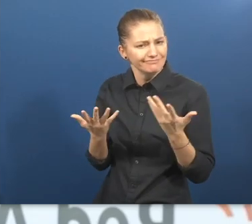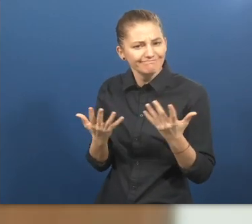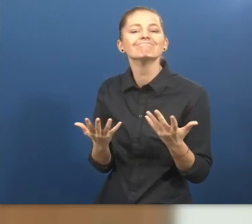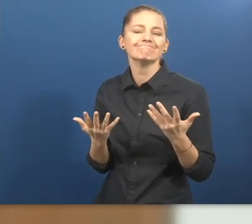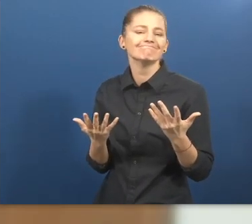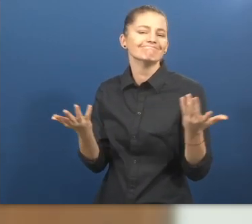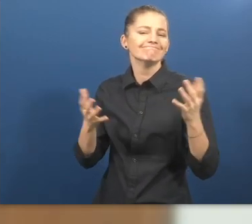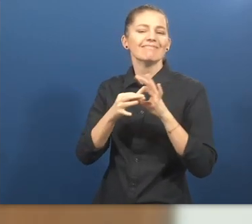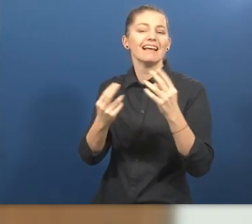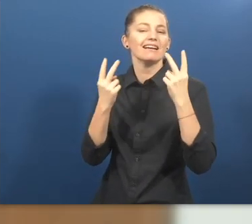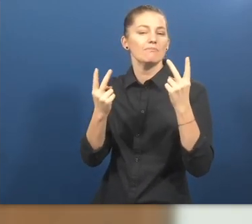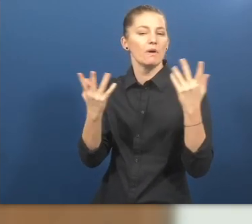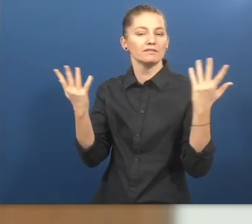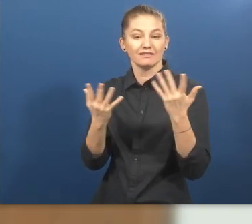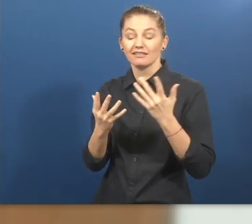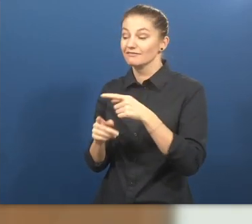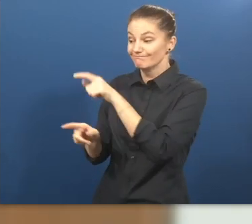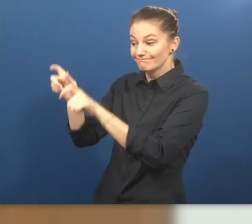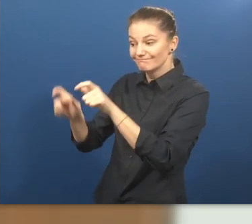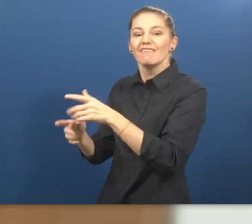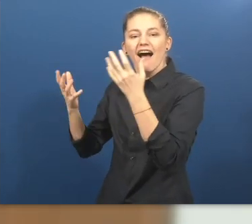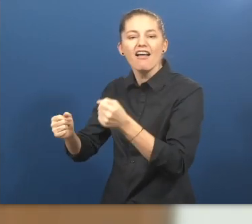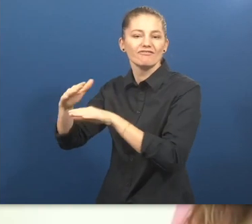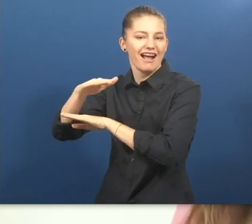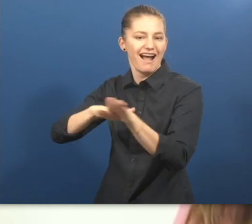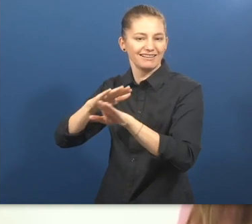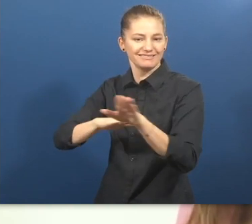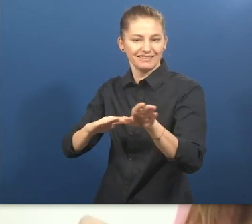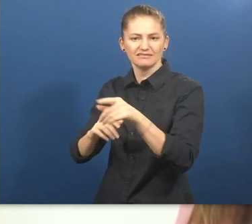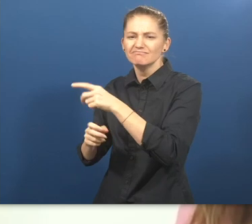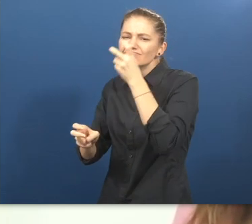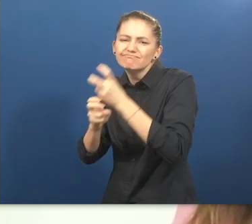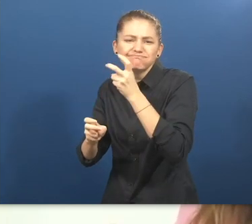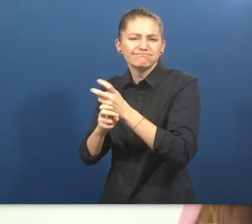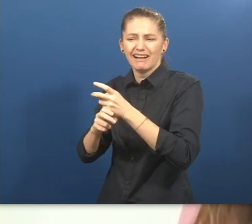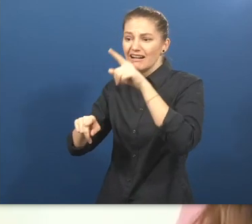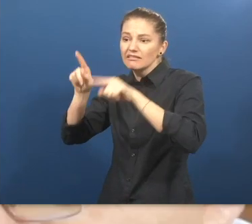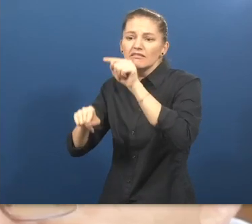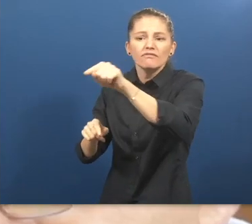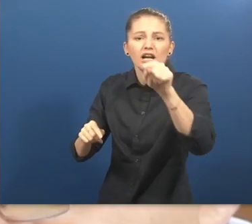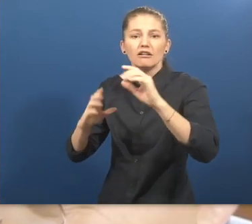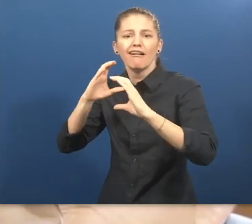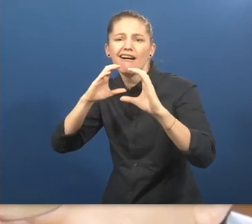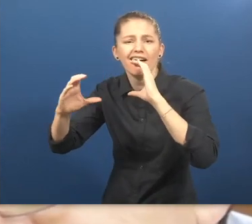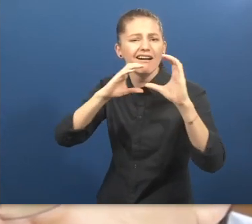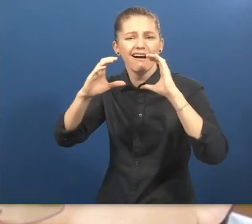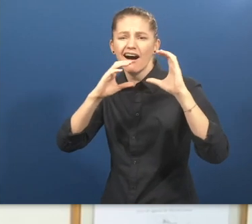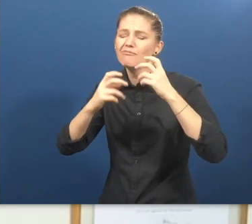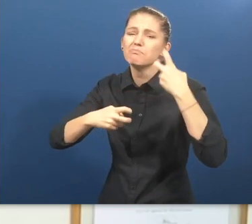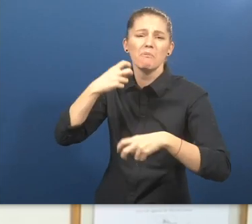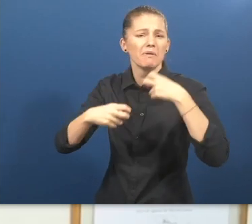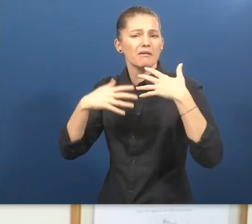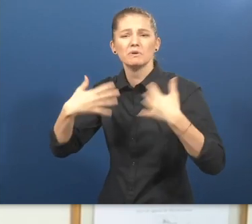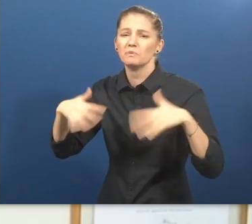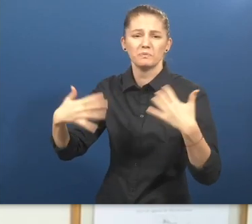work with an important number of hearing impaired people. And their main difficulty is when they go to different places. They